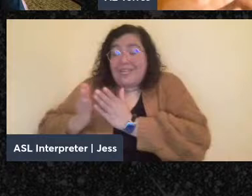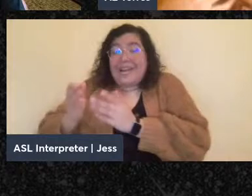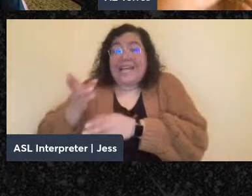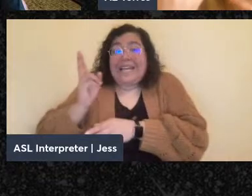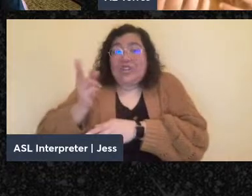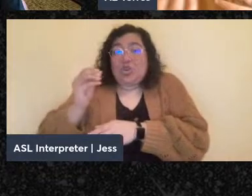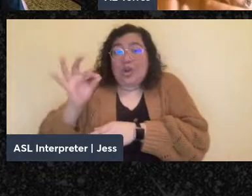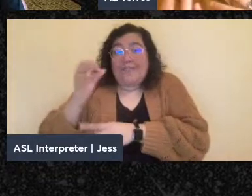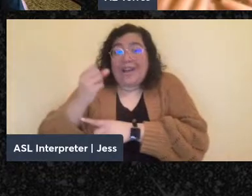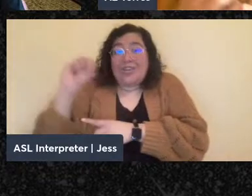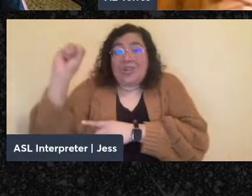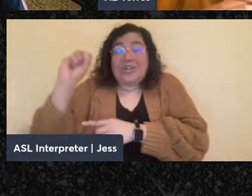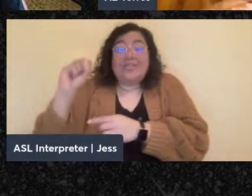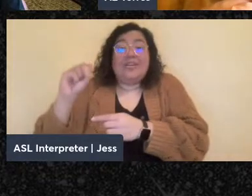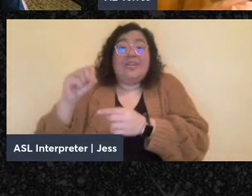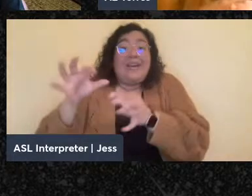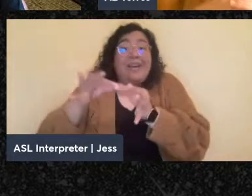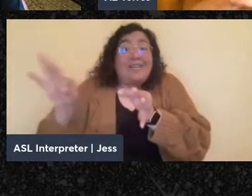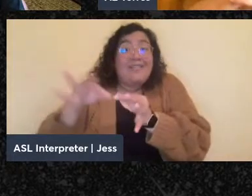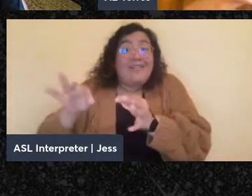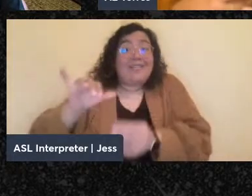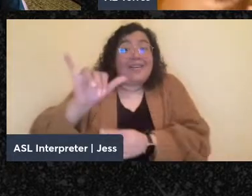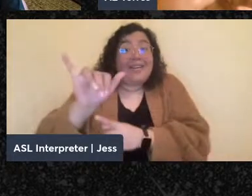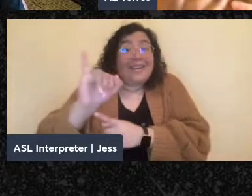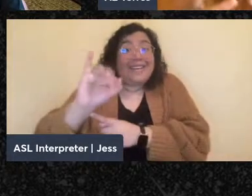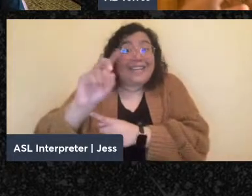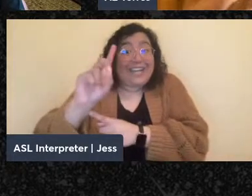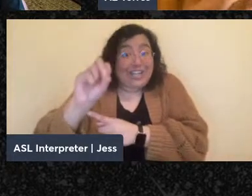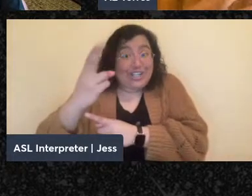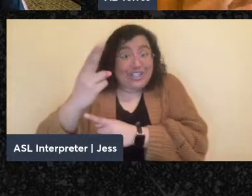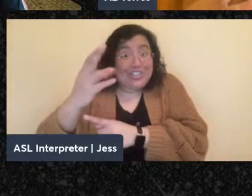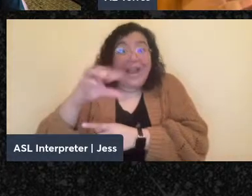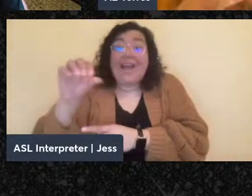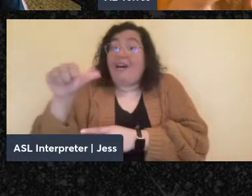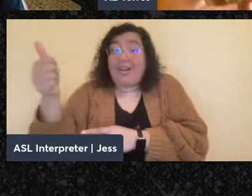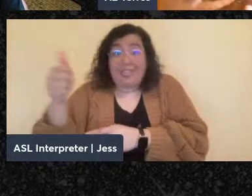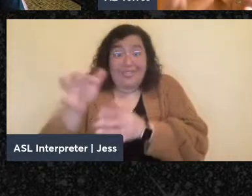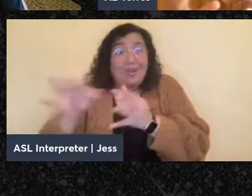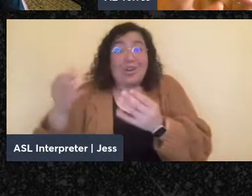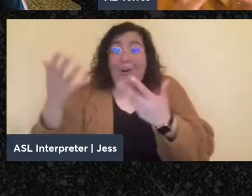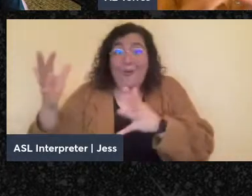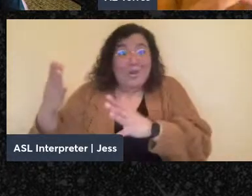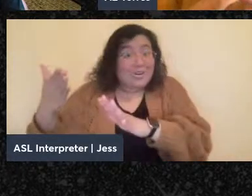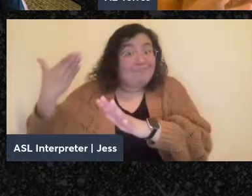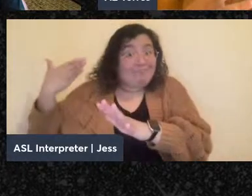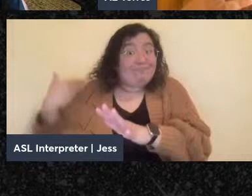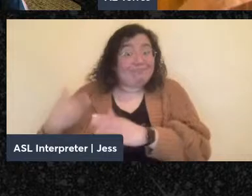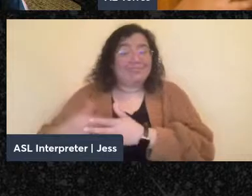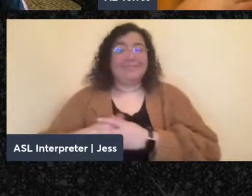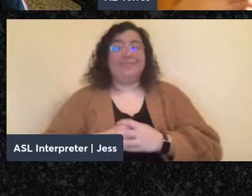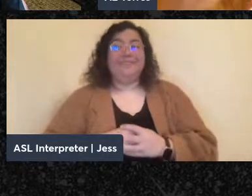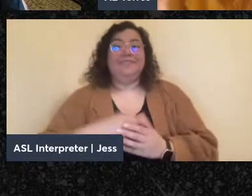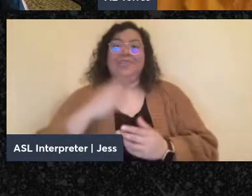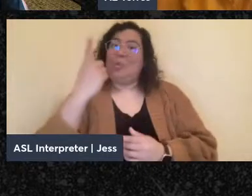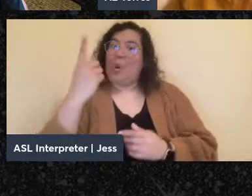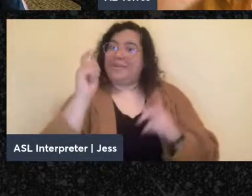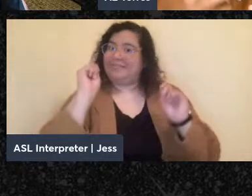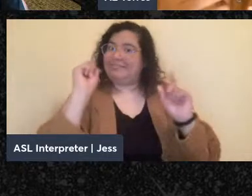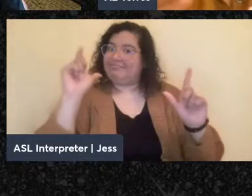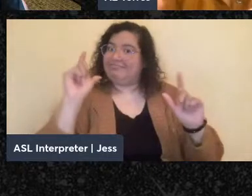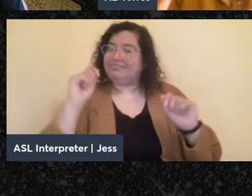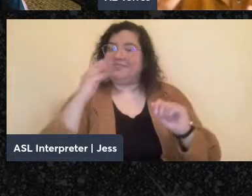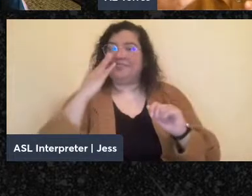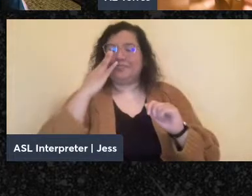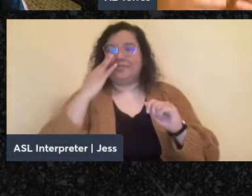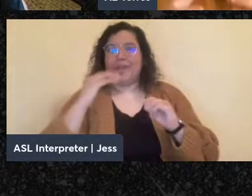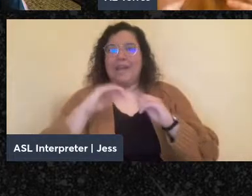written in Yiddish and other languages. And one of the striking aspects is how concerned